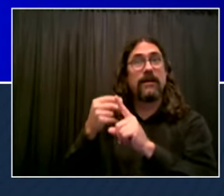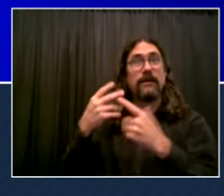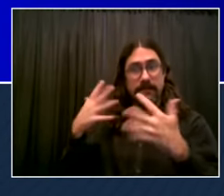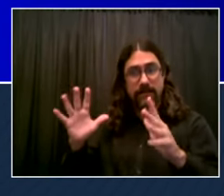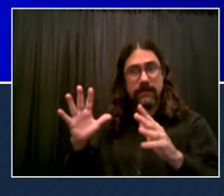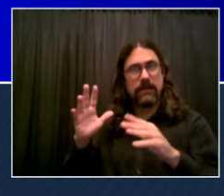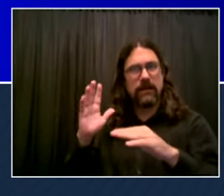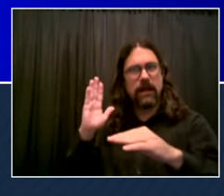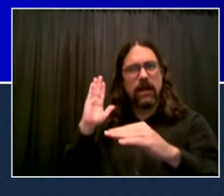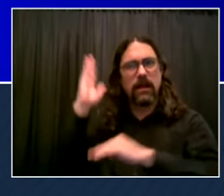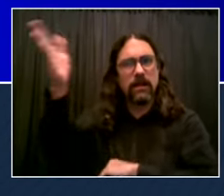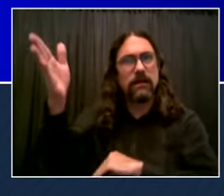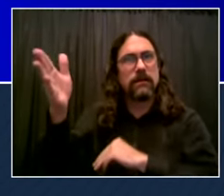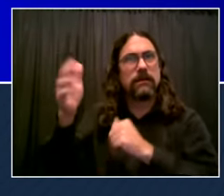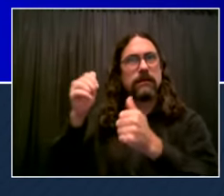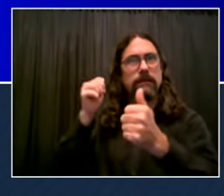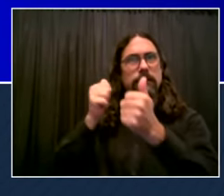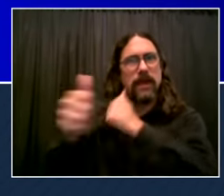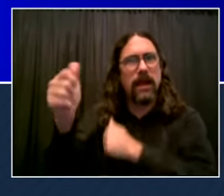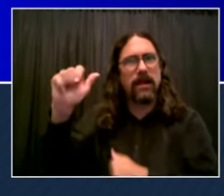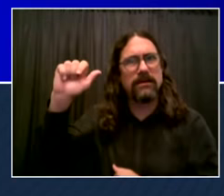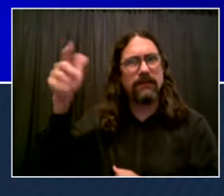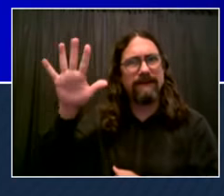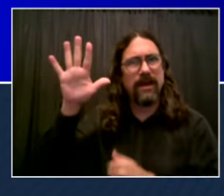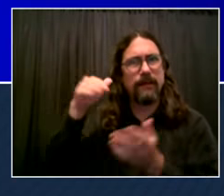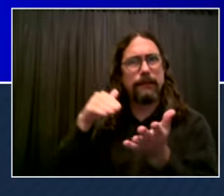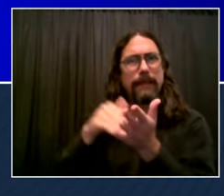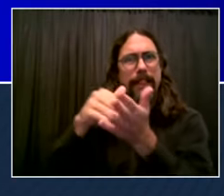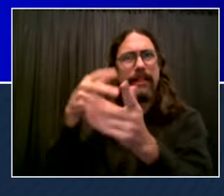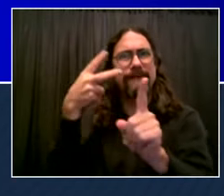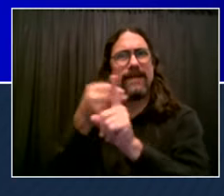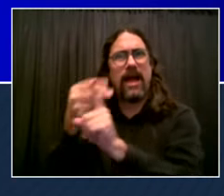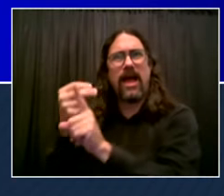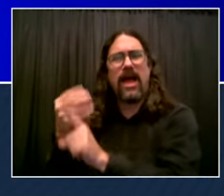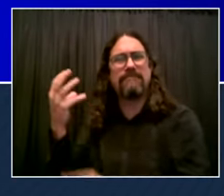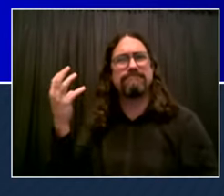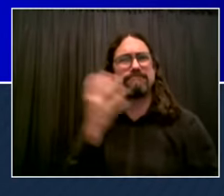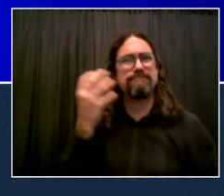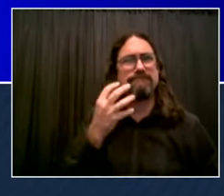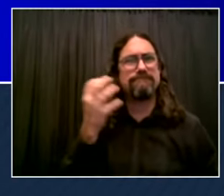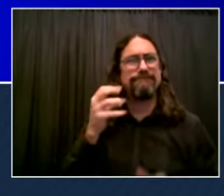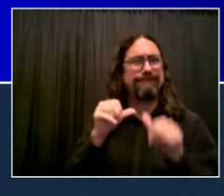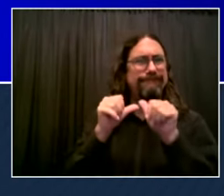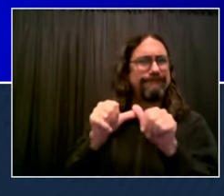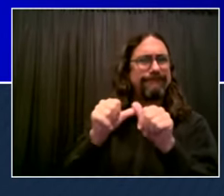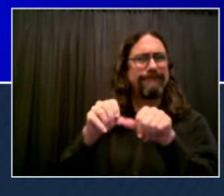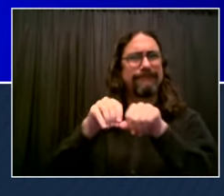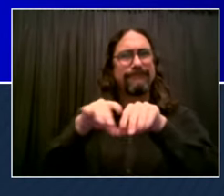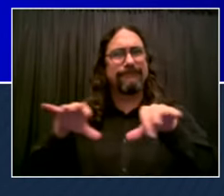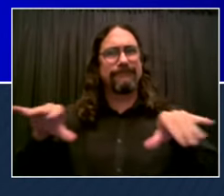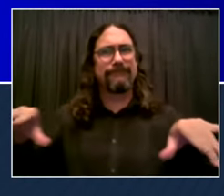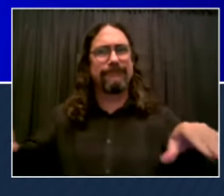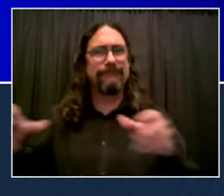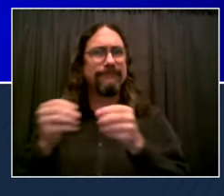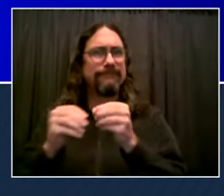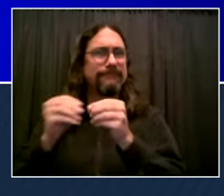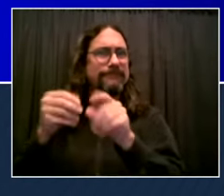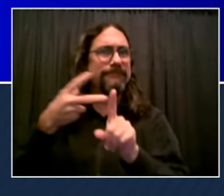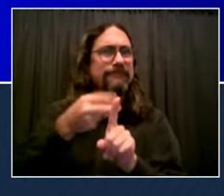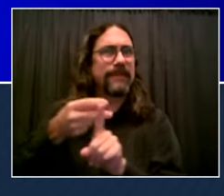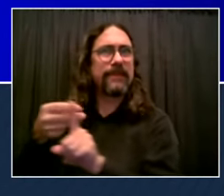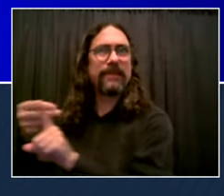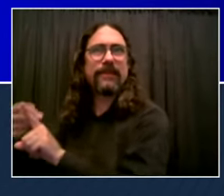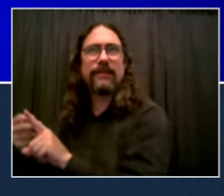000 and 300 doses and growing all the time so that's great news for this city number two daily number of people admitted to new york city